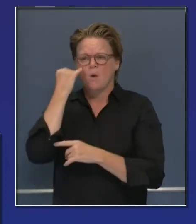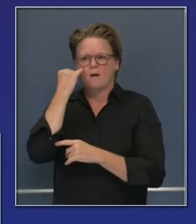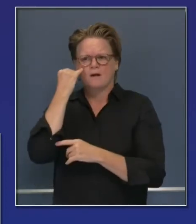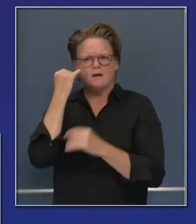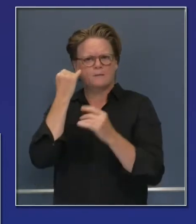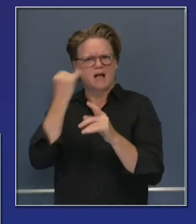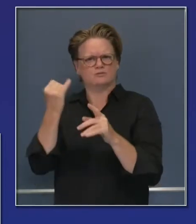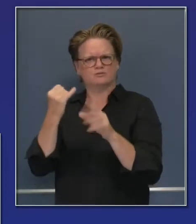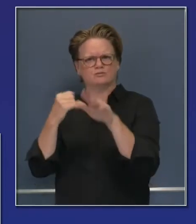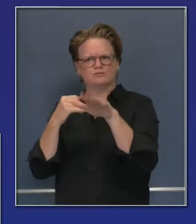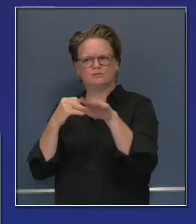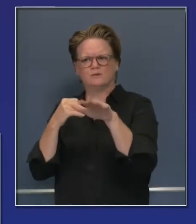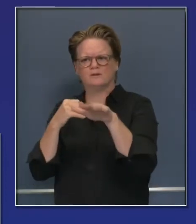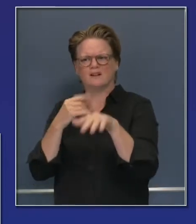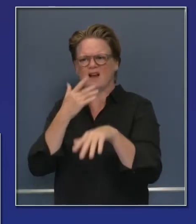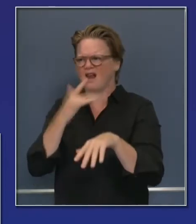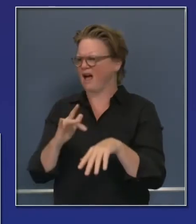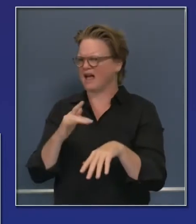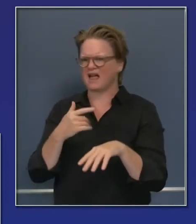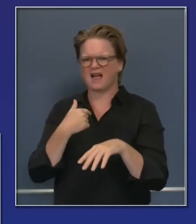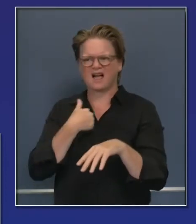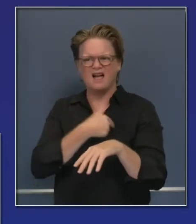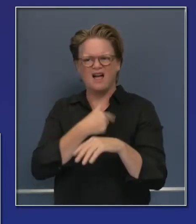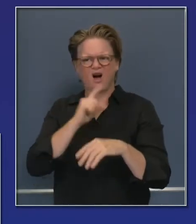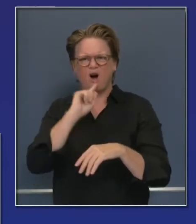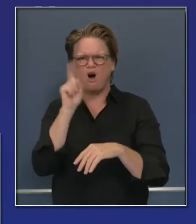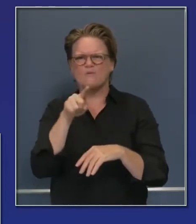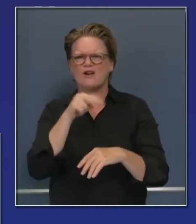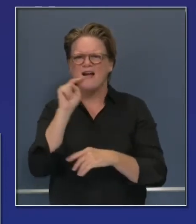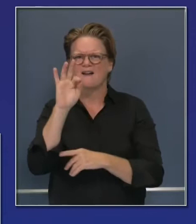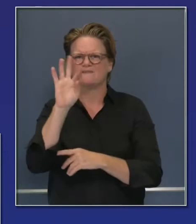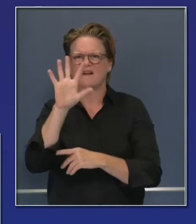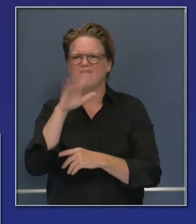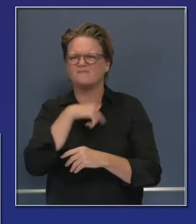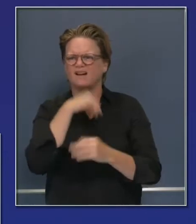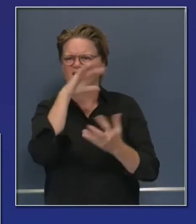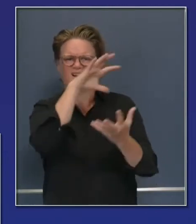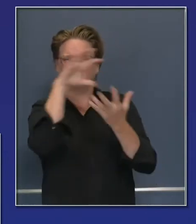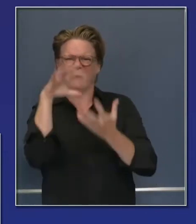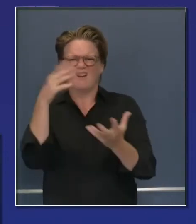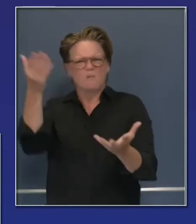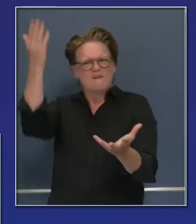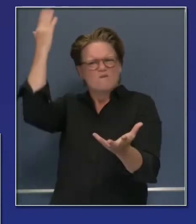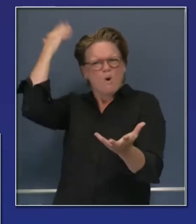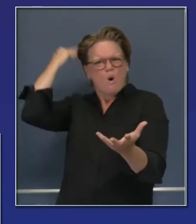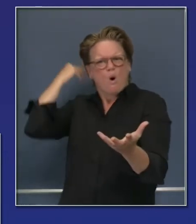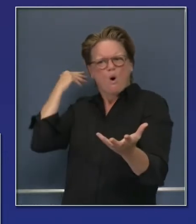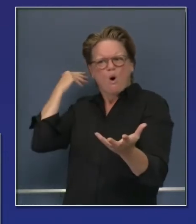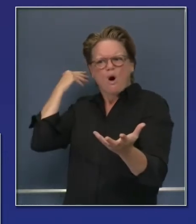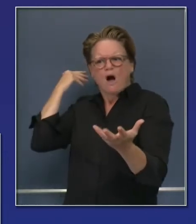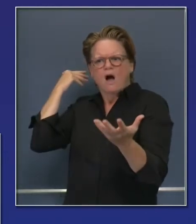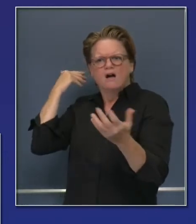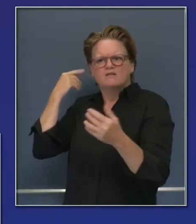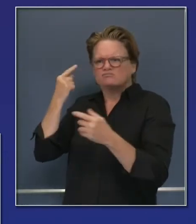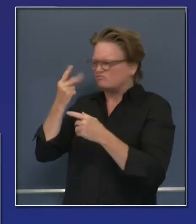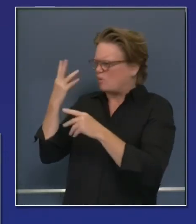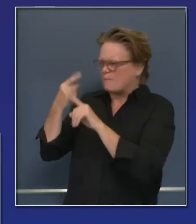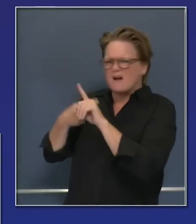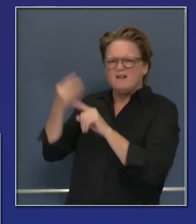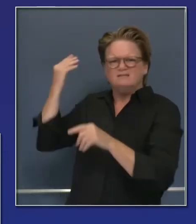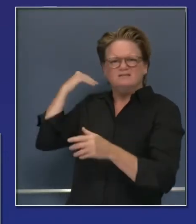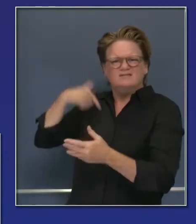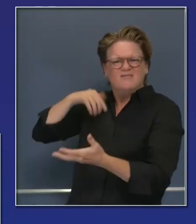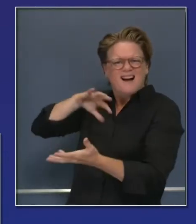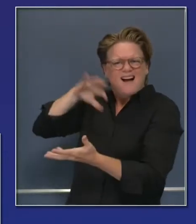of procedure masks, surgical masks, and N95 masks, over 300 million in inventory, millions